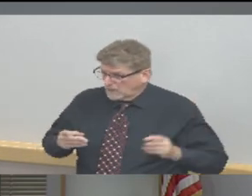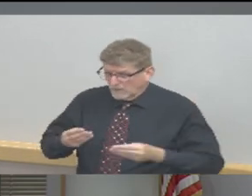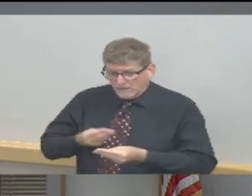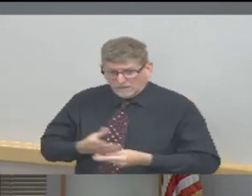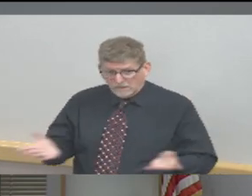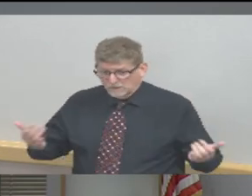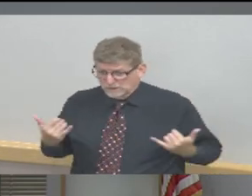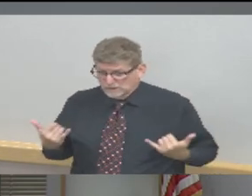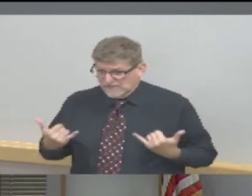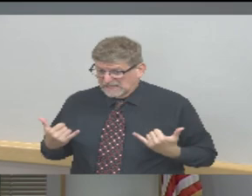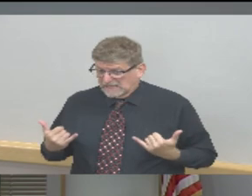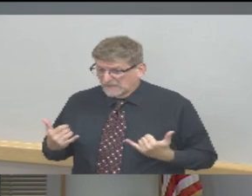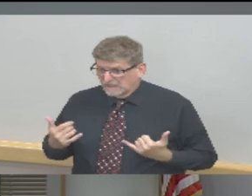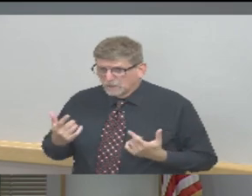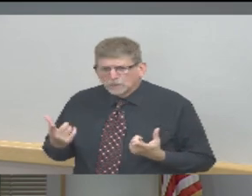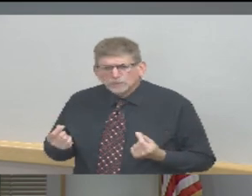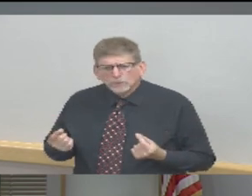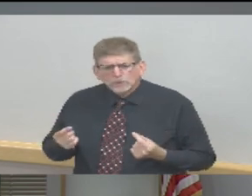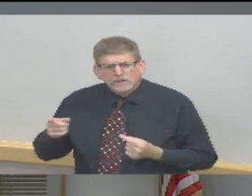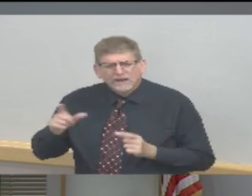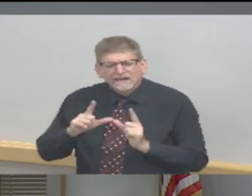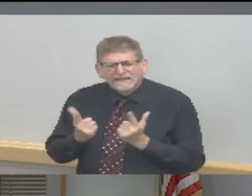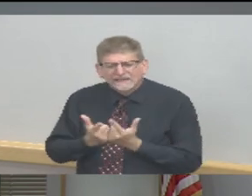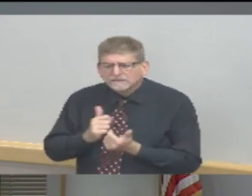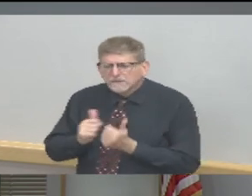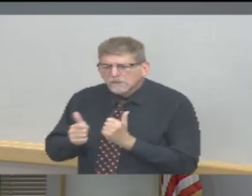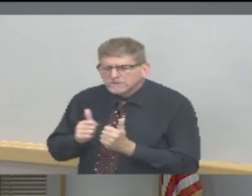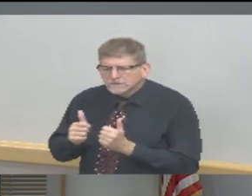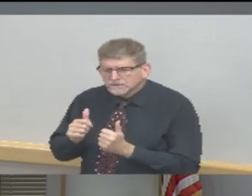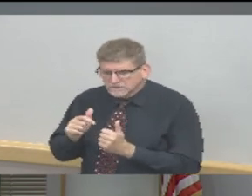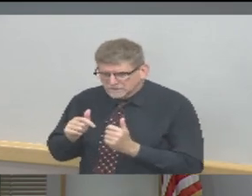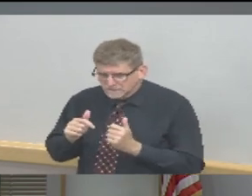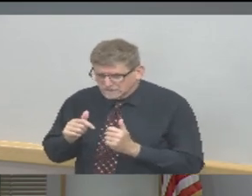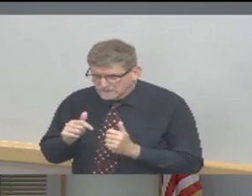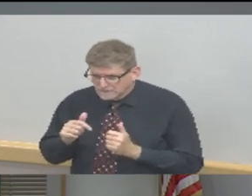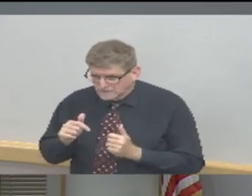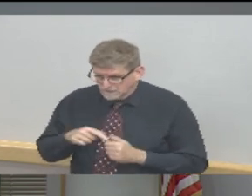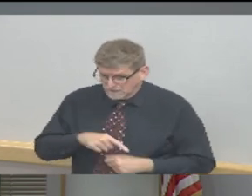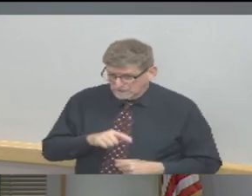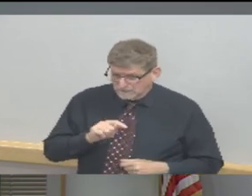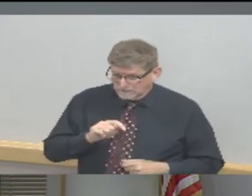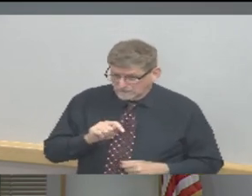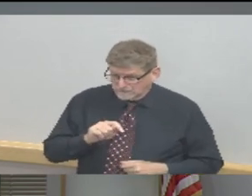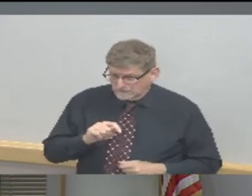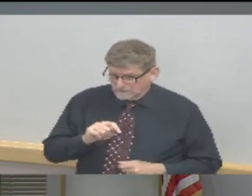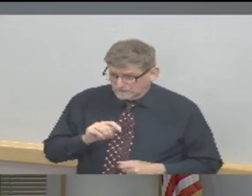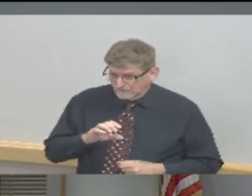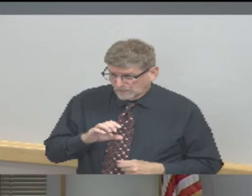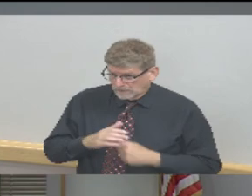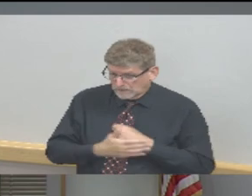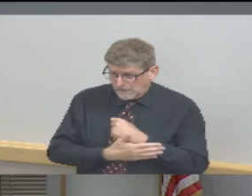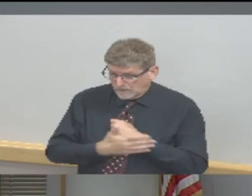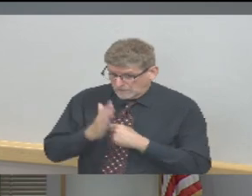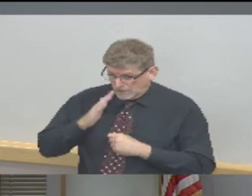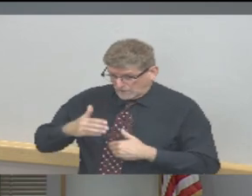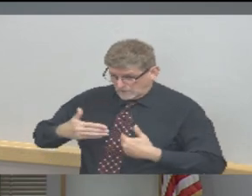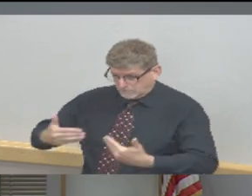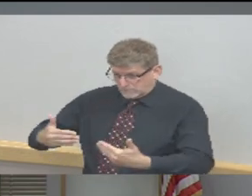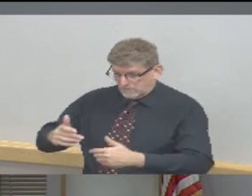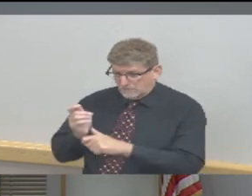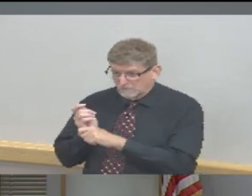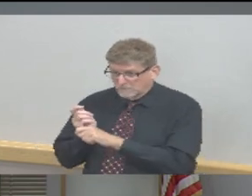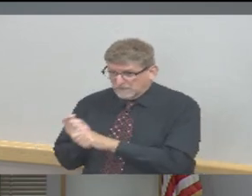Is Tippecanoe County and the Parks Department prepared to open baseball fields to allow practices if the Governor says May 24th these